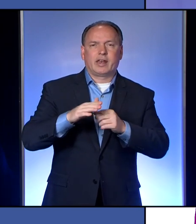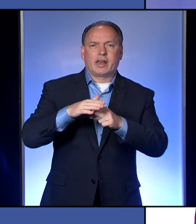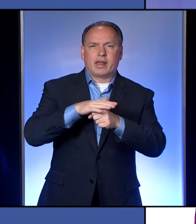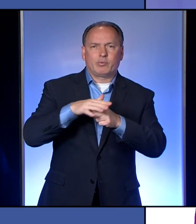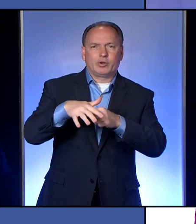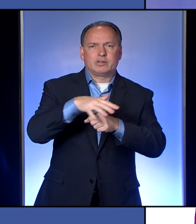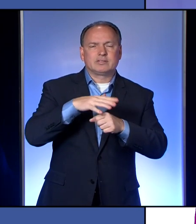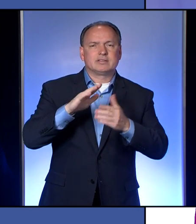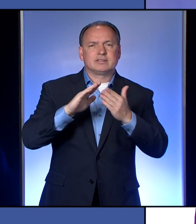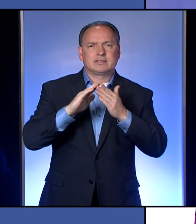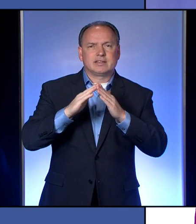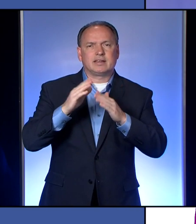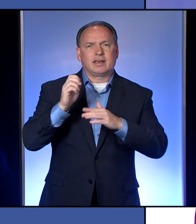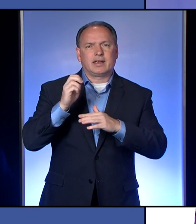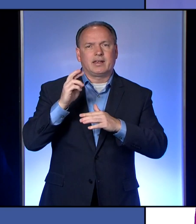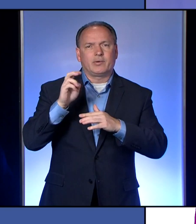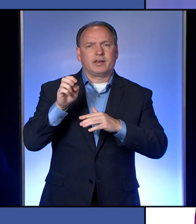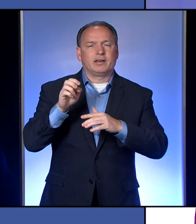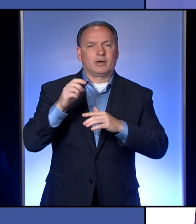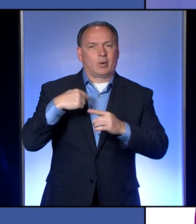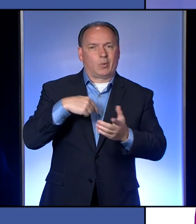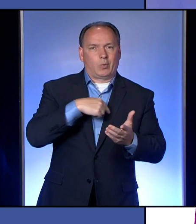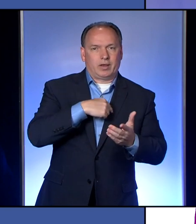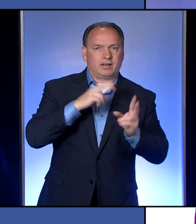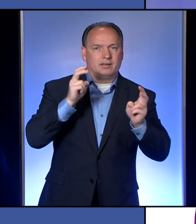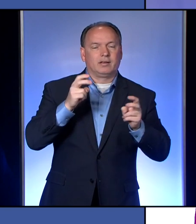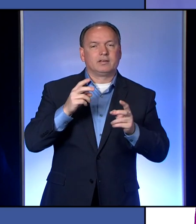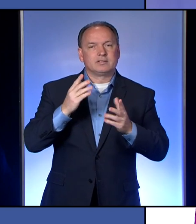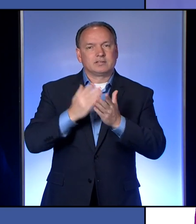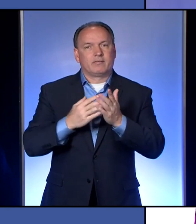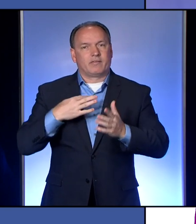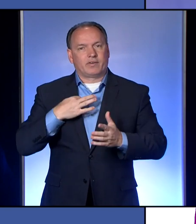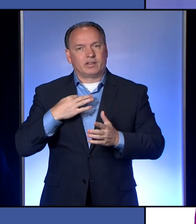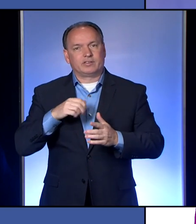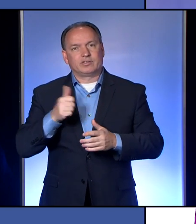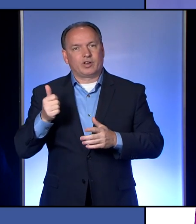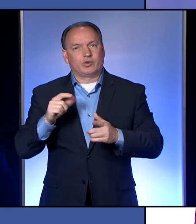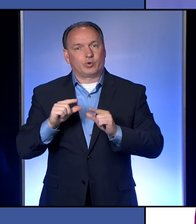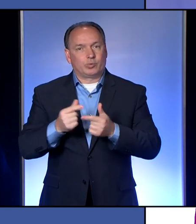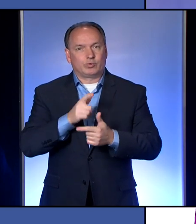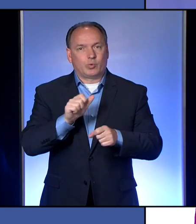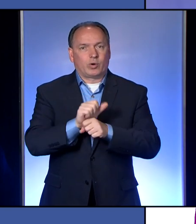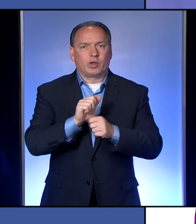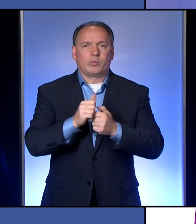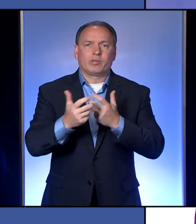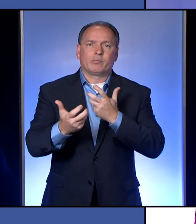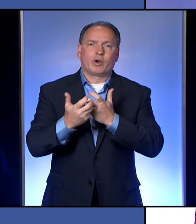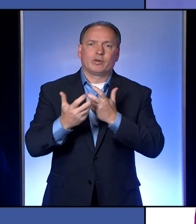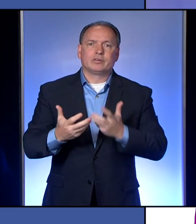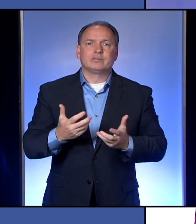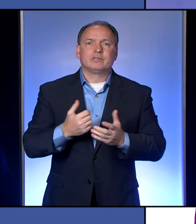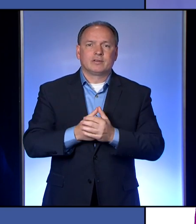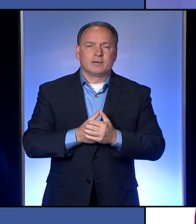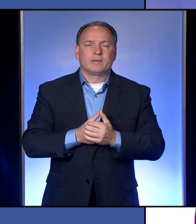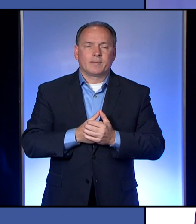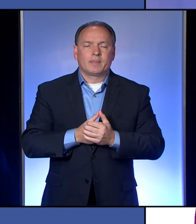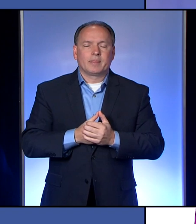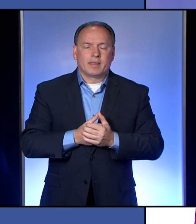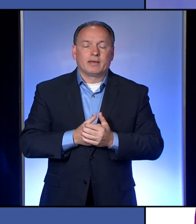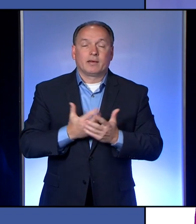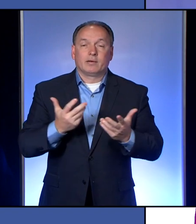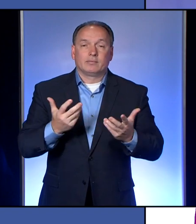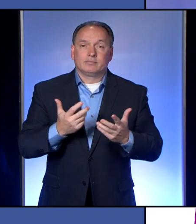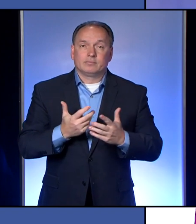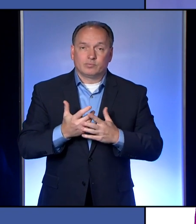Erie last weekend. I don't say we, it was done by, um, some volunteers and other groups that were working with our partners. And, um, what